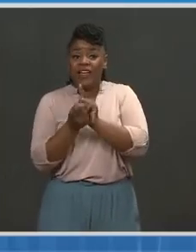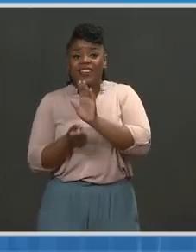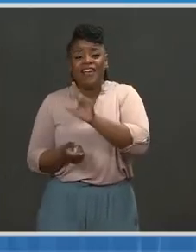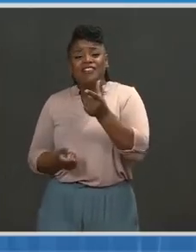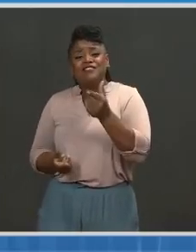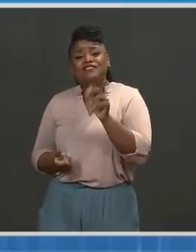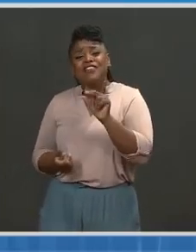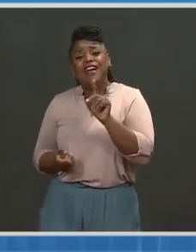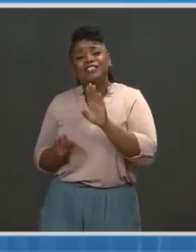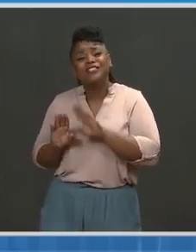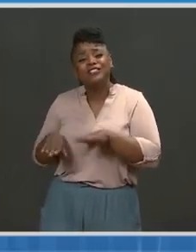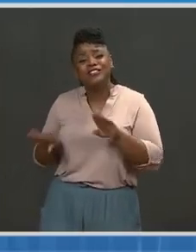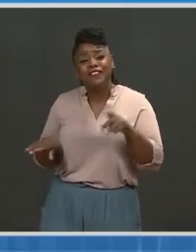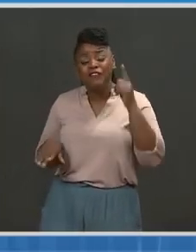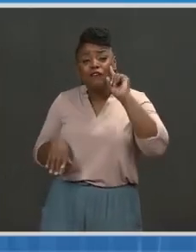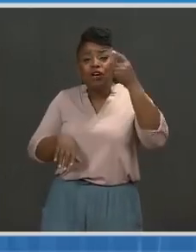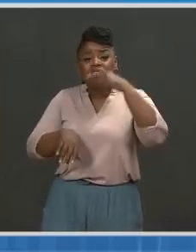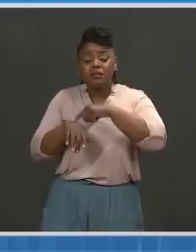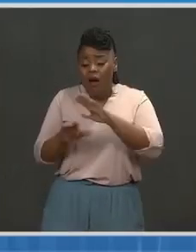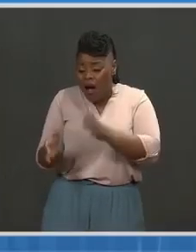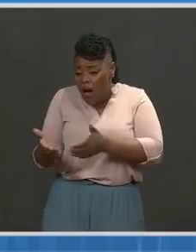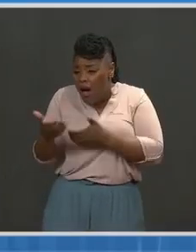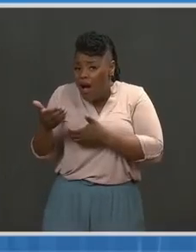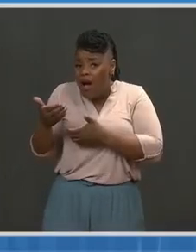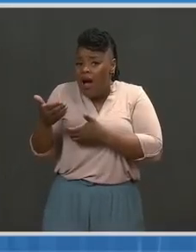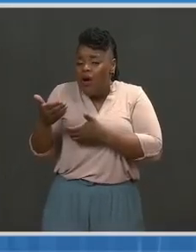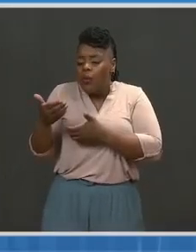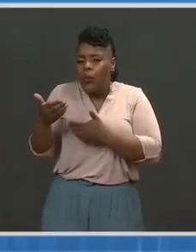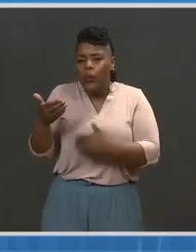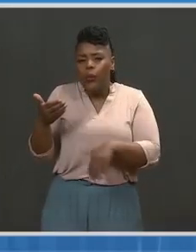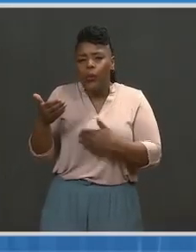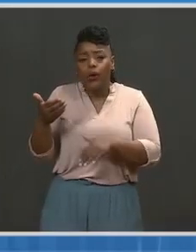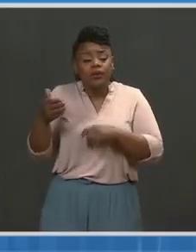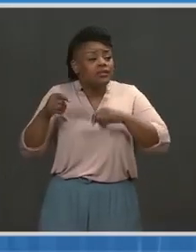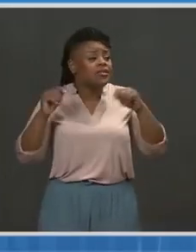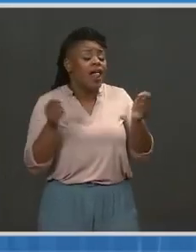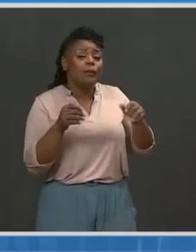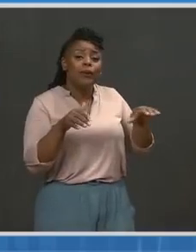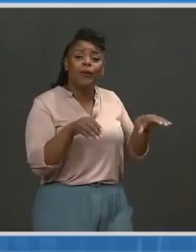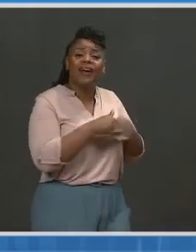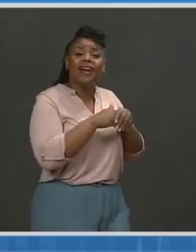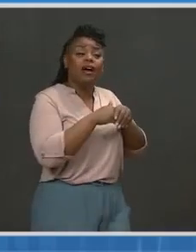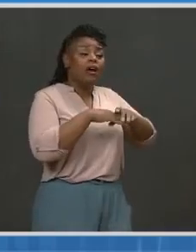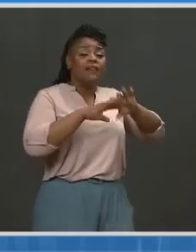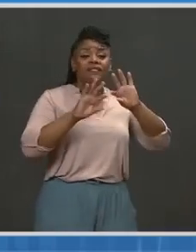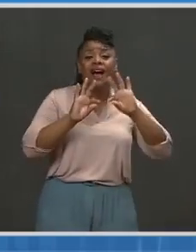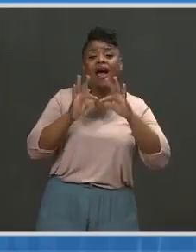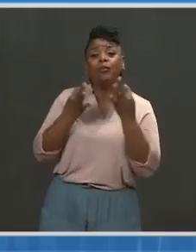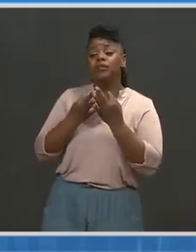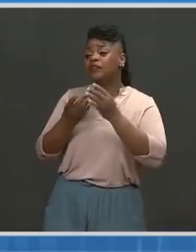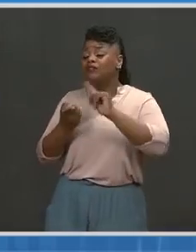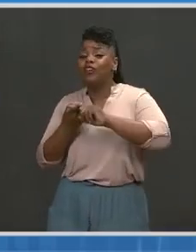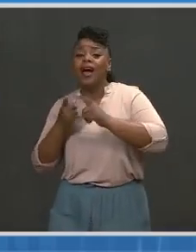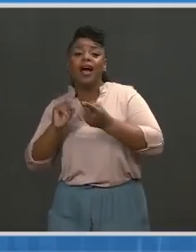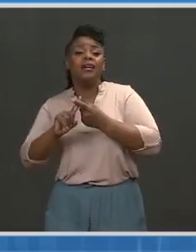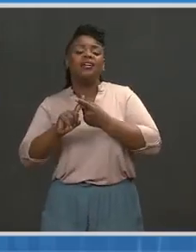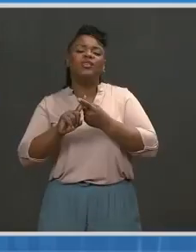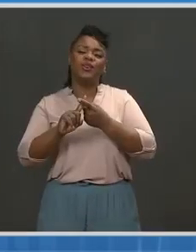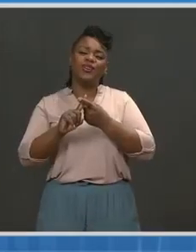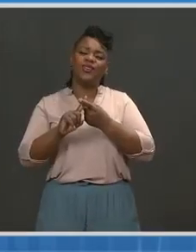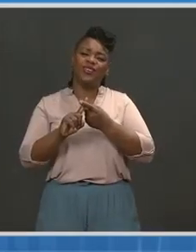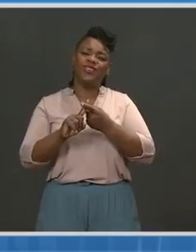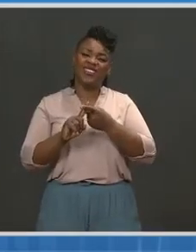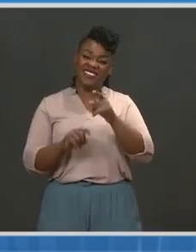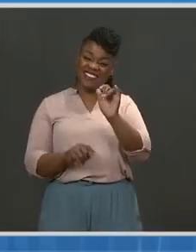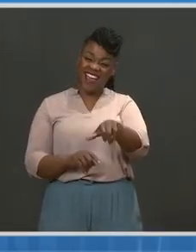hugging a friend, having dinner with another family. We will get there. We are getting there. We are getting there at roughly